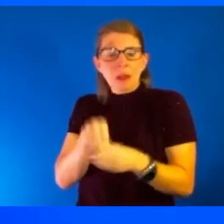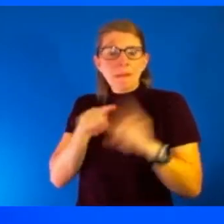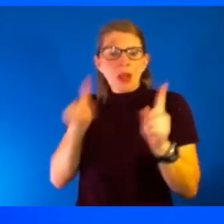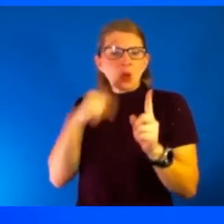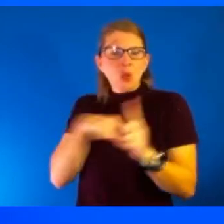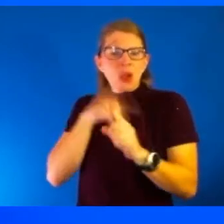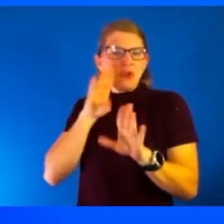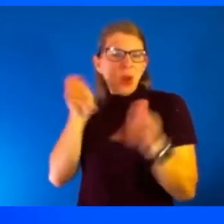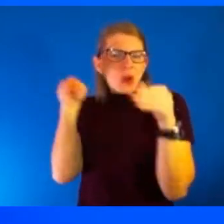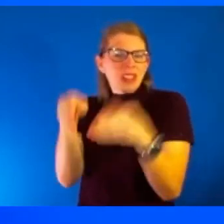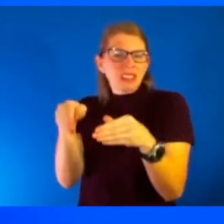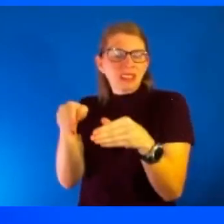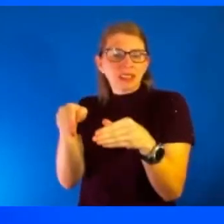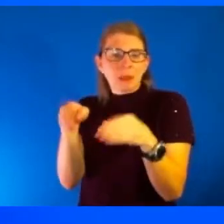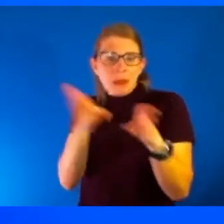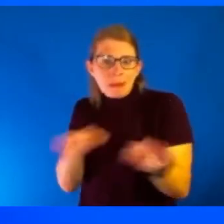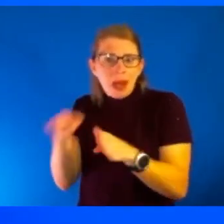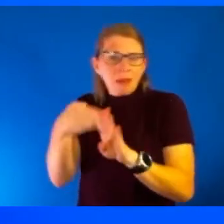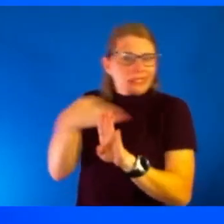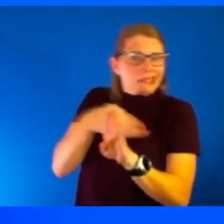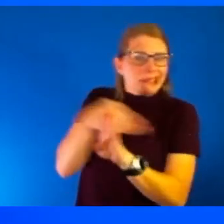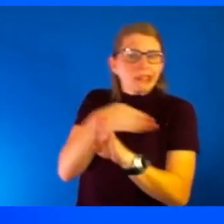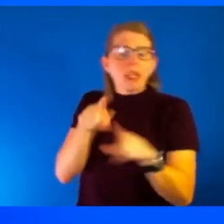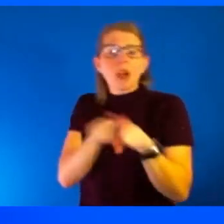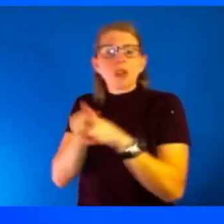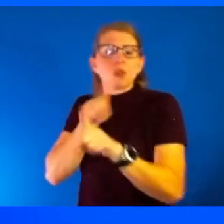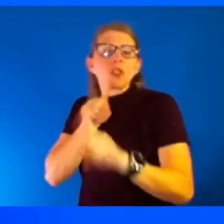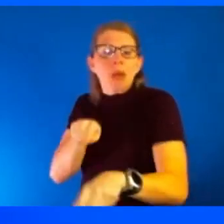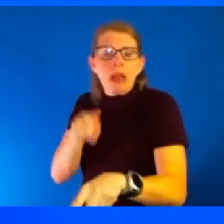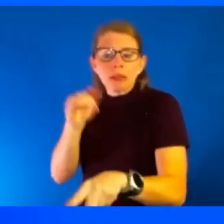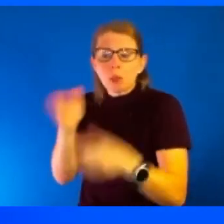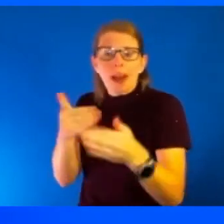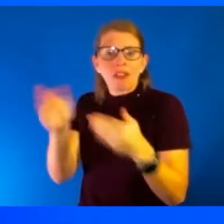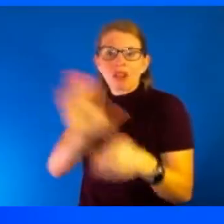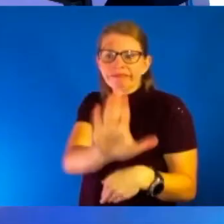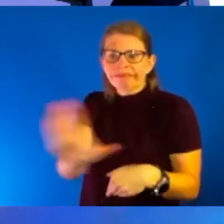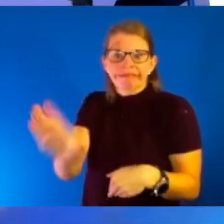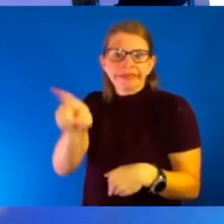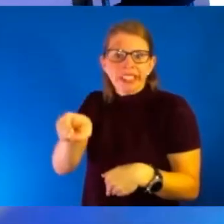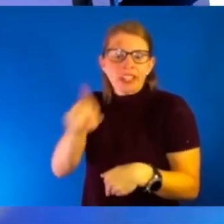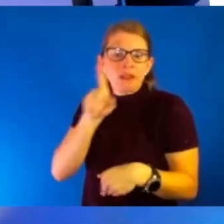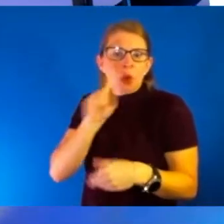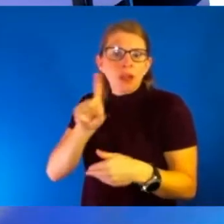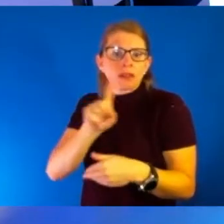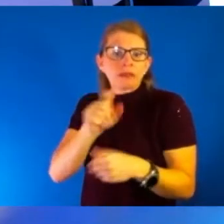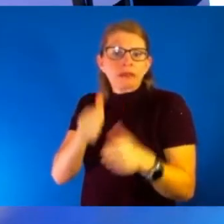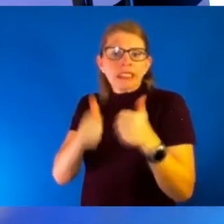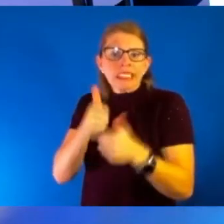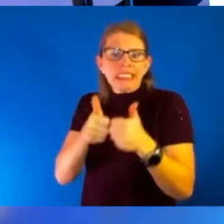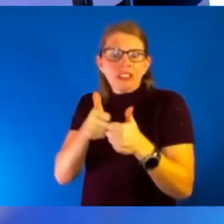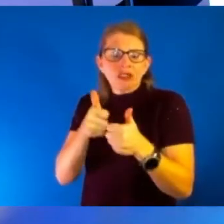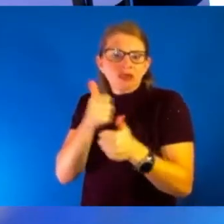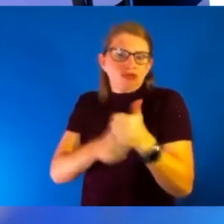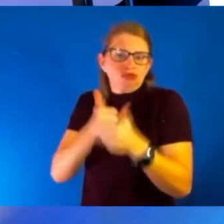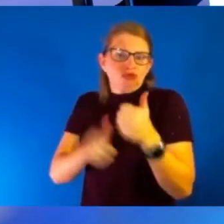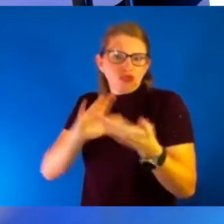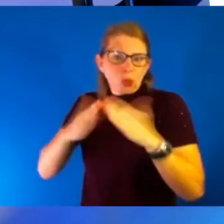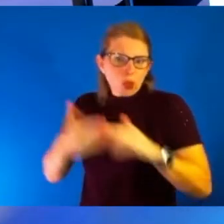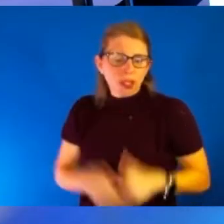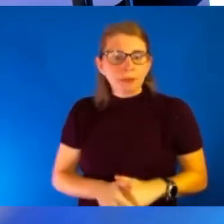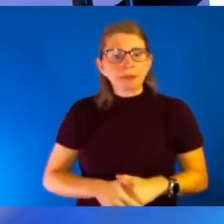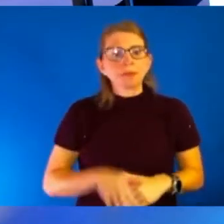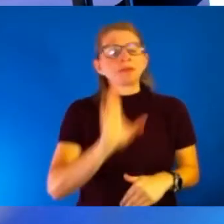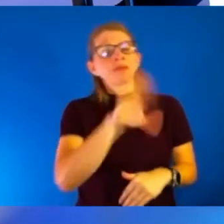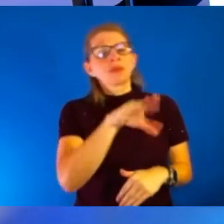response to support communities in need, whatever the need might be in the public health realm. And Secretary O'Connor, tell us a little bit about how ASPR and